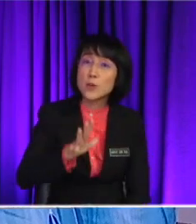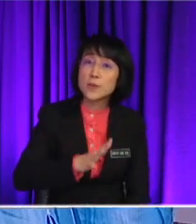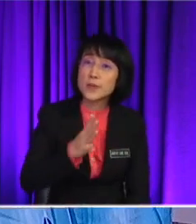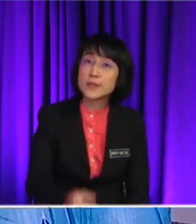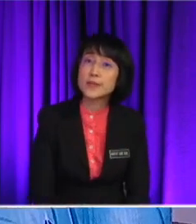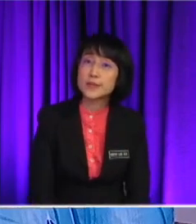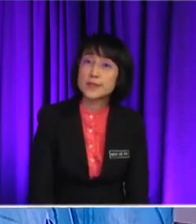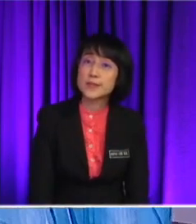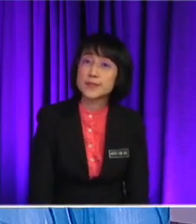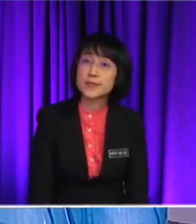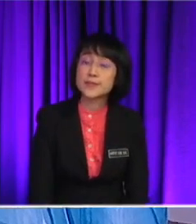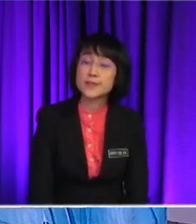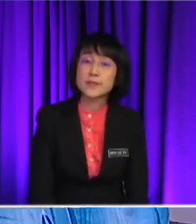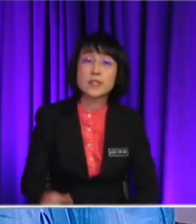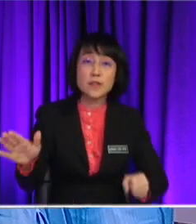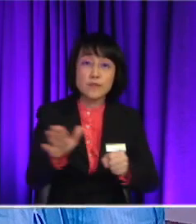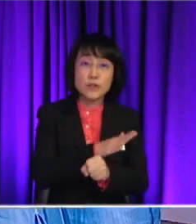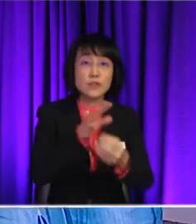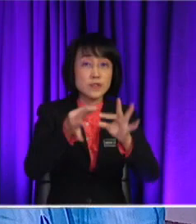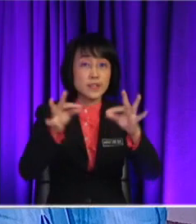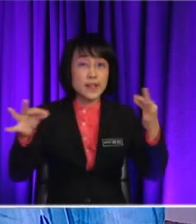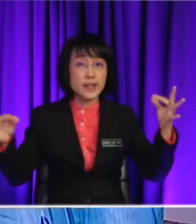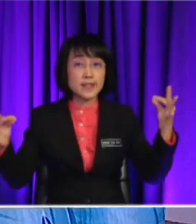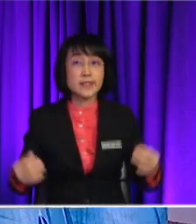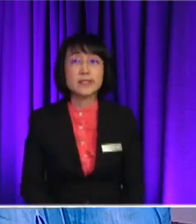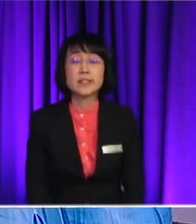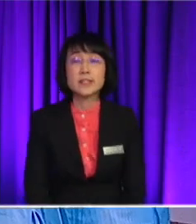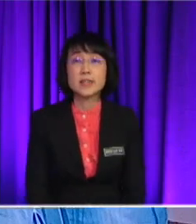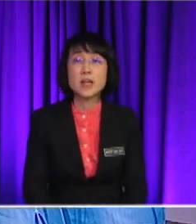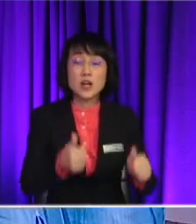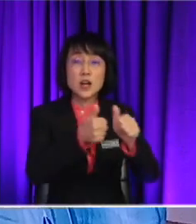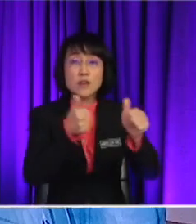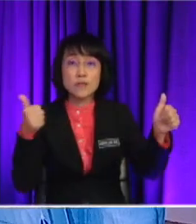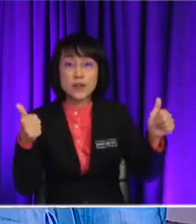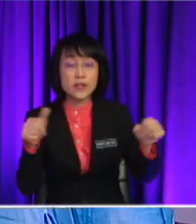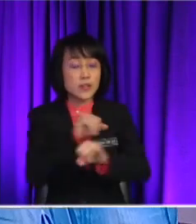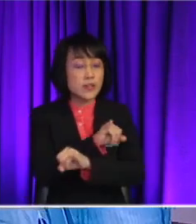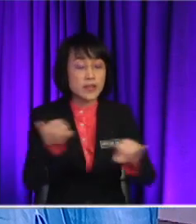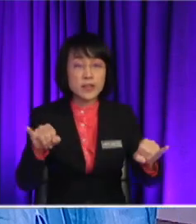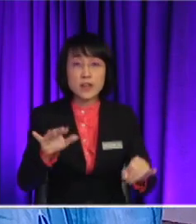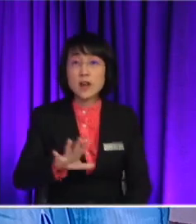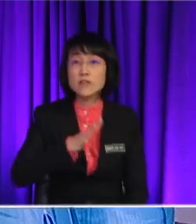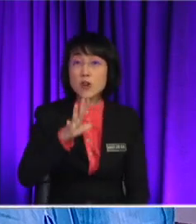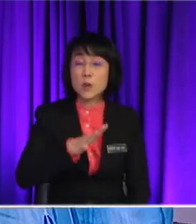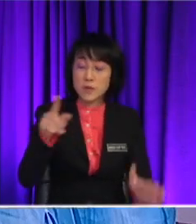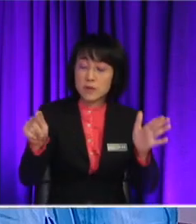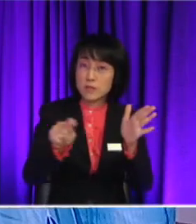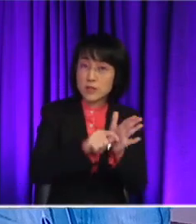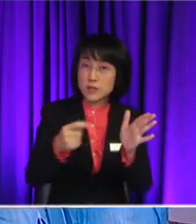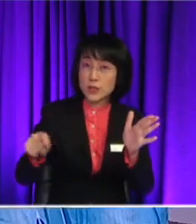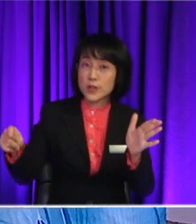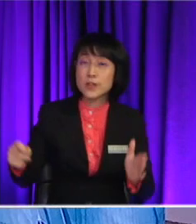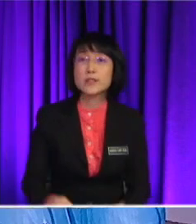now As long as it's in the full sentences As long as you avoid those informal tones and things like that There are